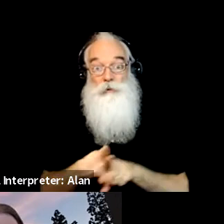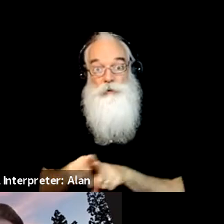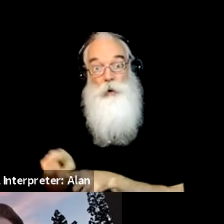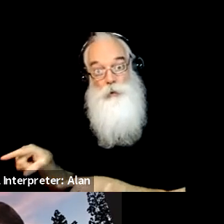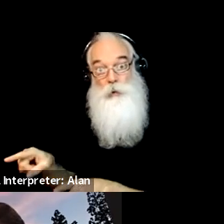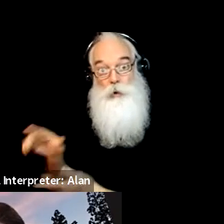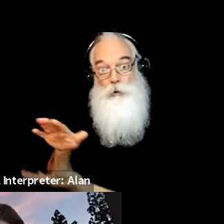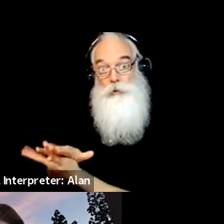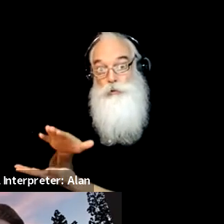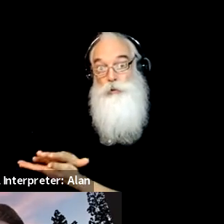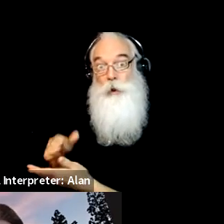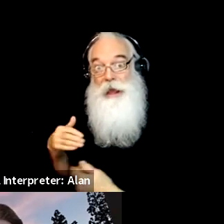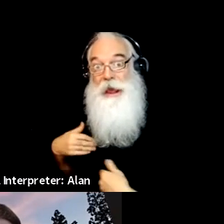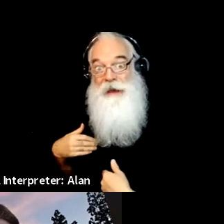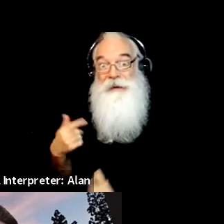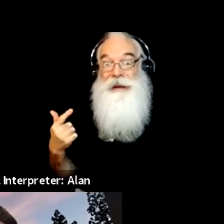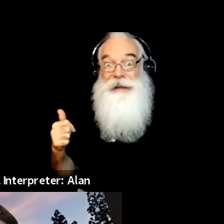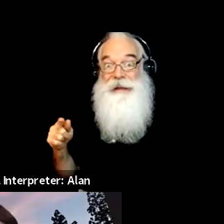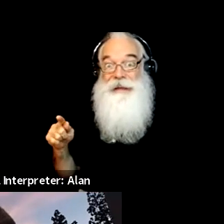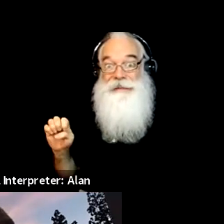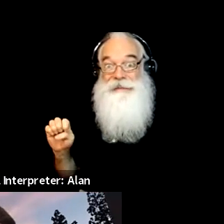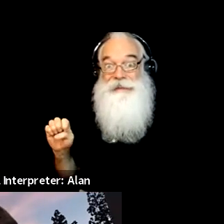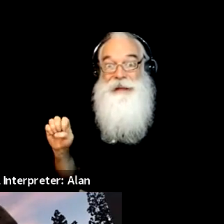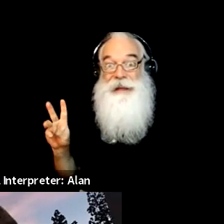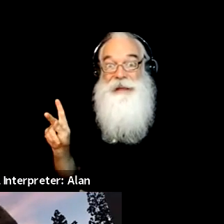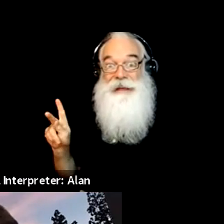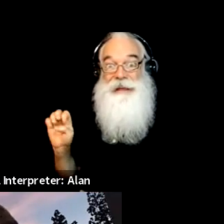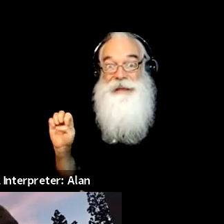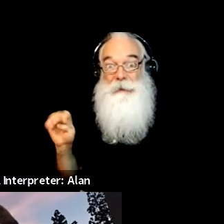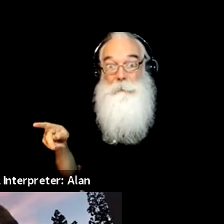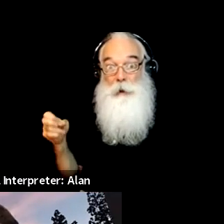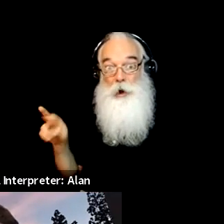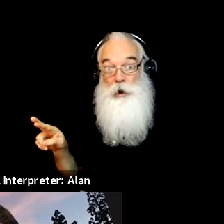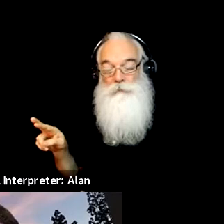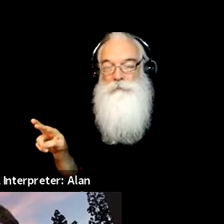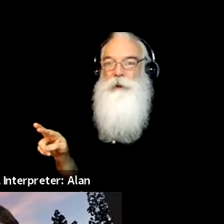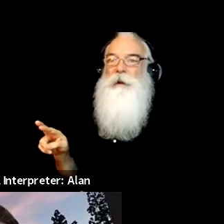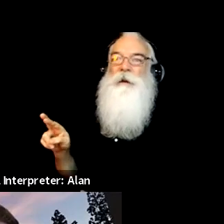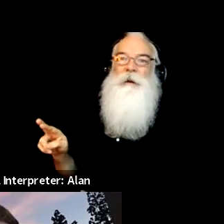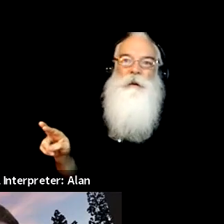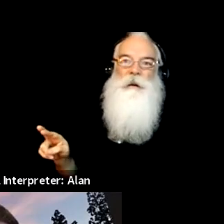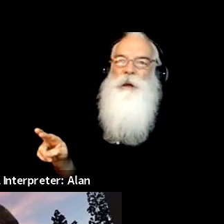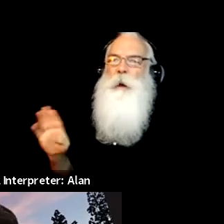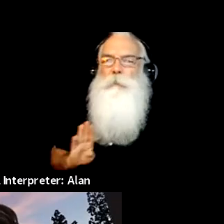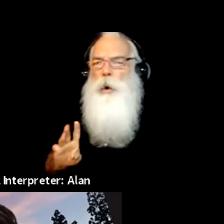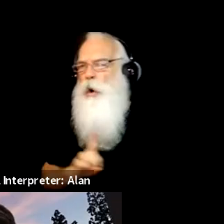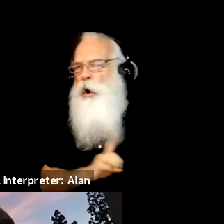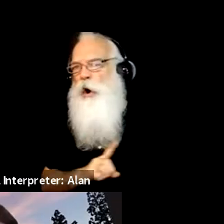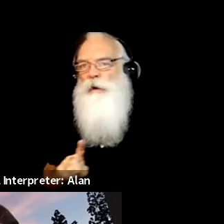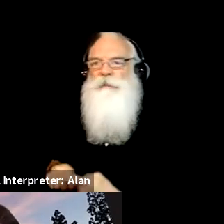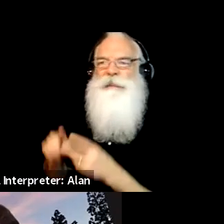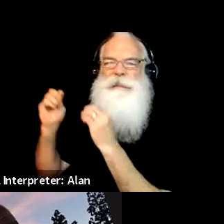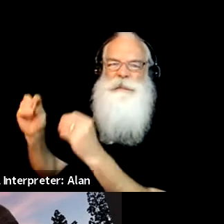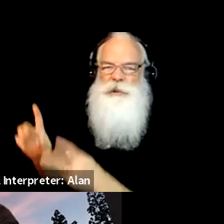school boards, teachers, librarians. These are people who acquire books, um, or approve the acquisition of books.